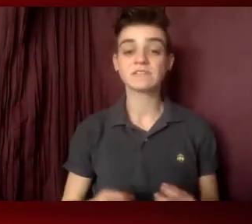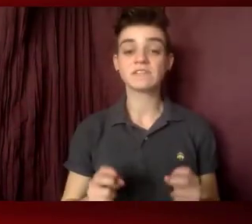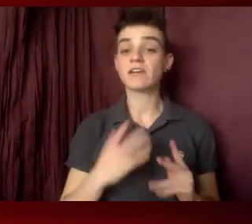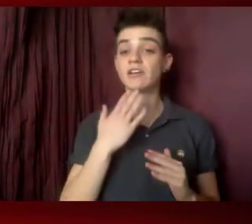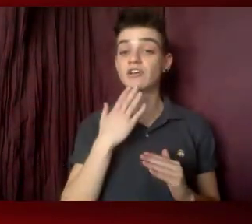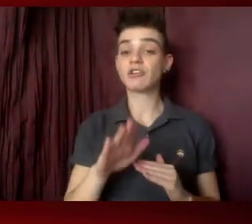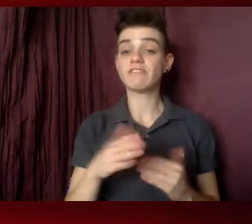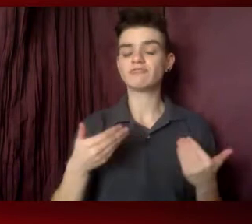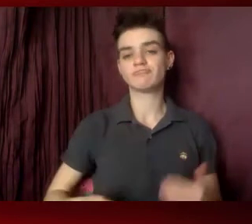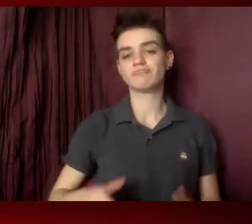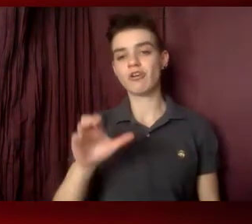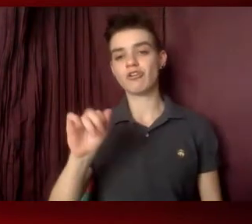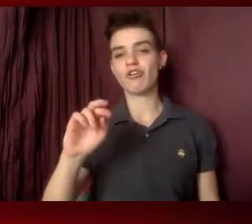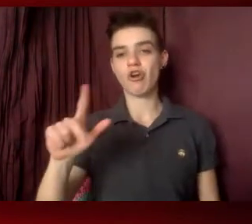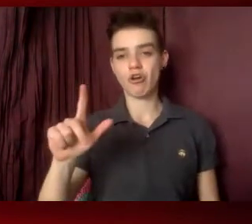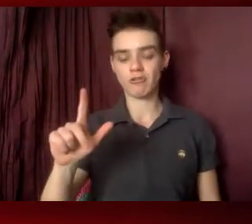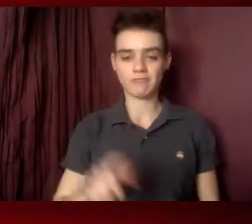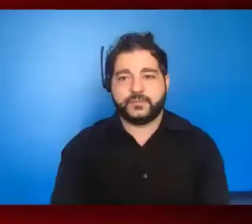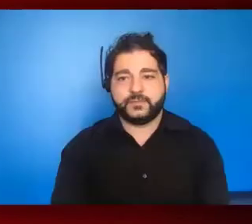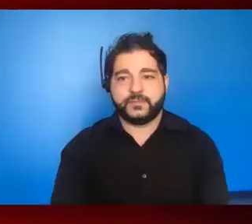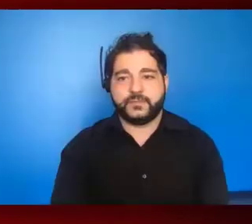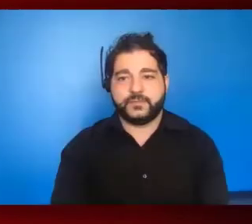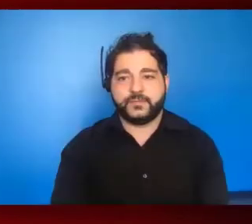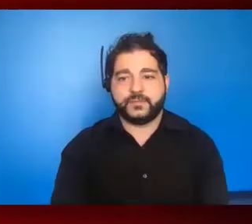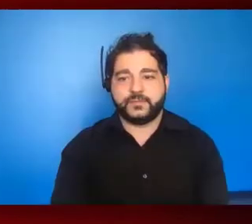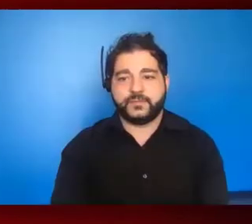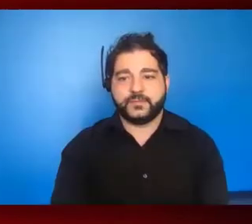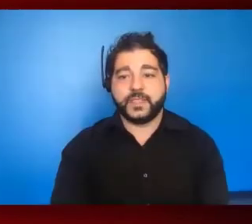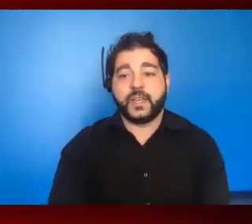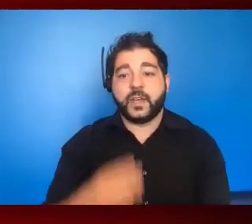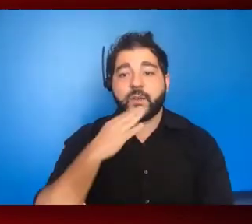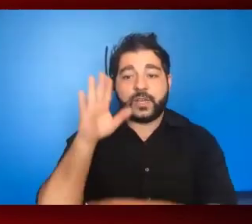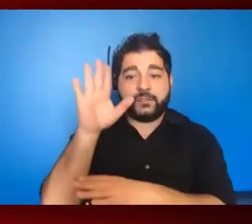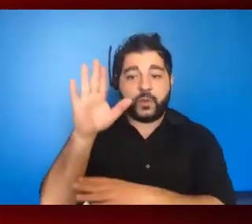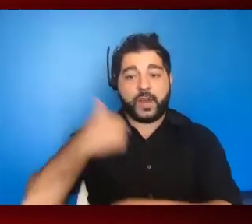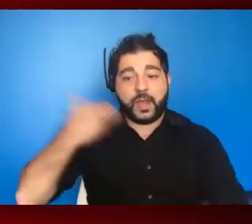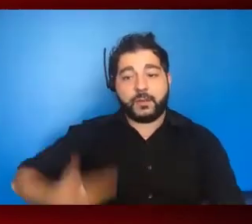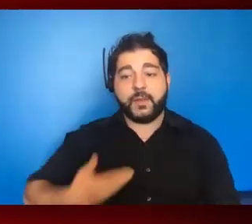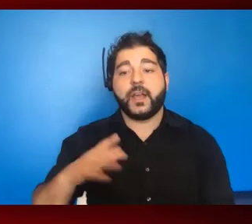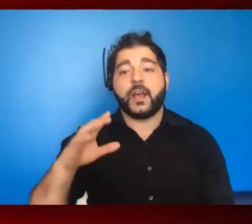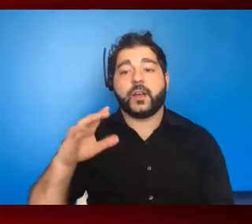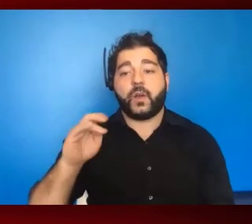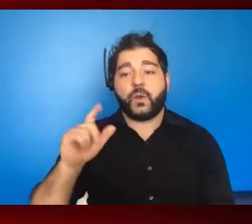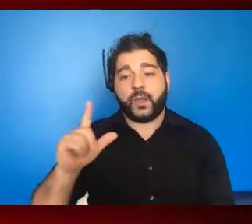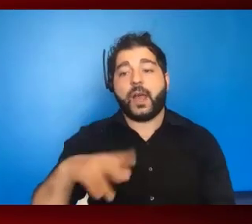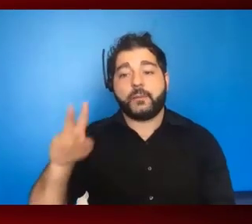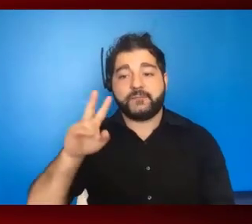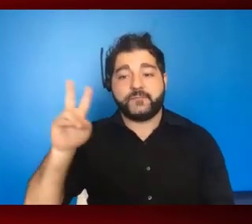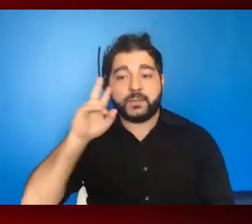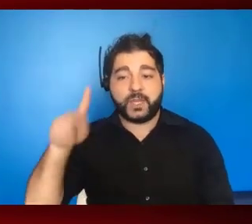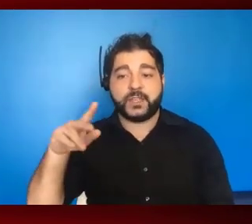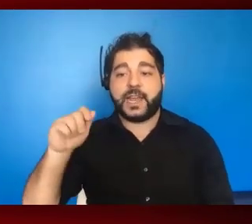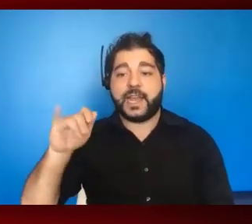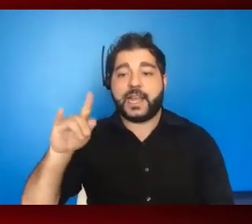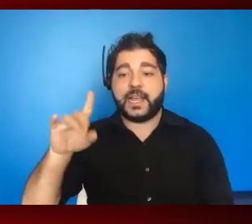I'm Carl Baloney, in the flesh as opposed to that cartoon from earlier. I serve as vice president and chief advocacy officer at AIDS United, and I'm